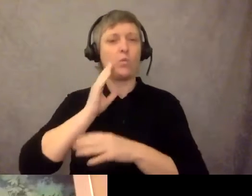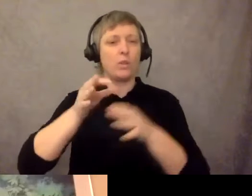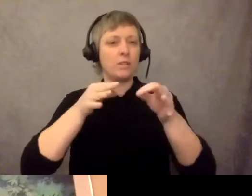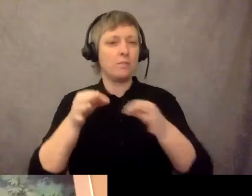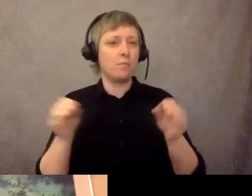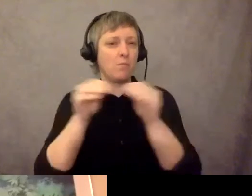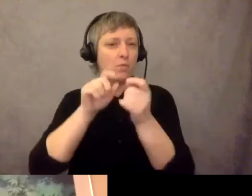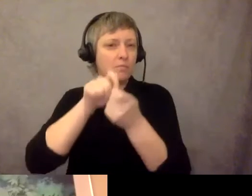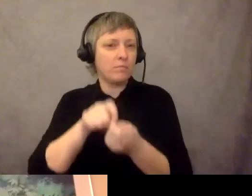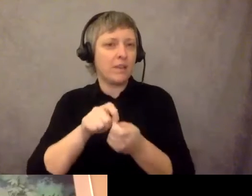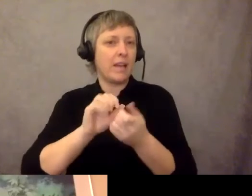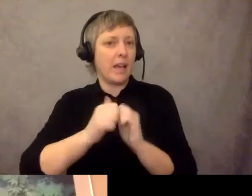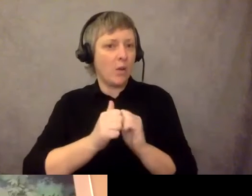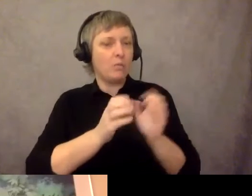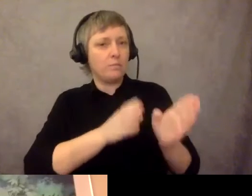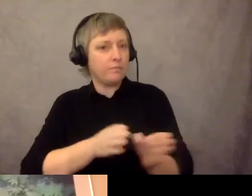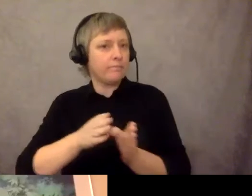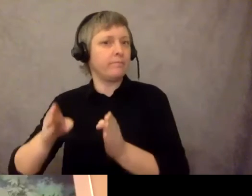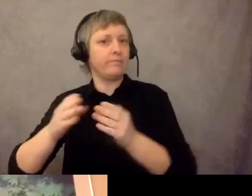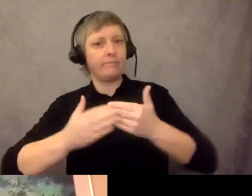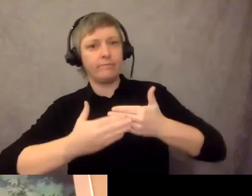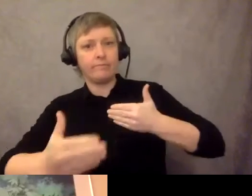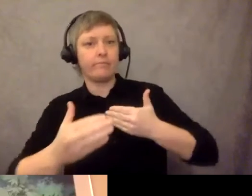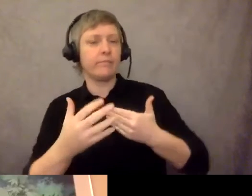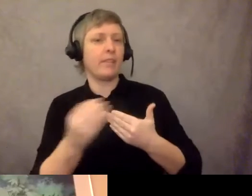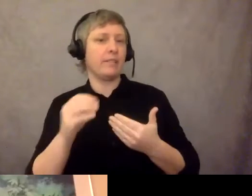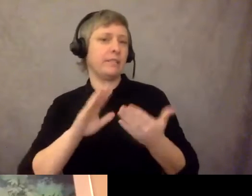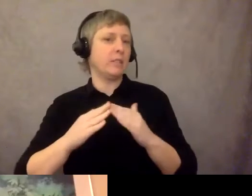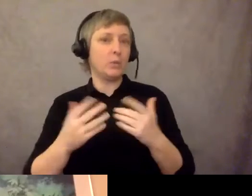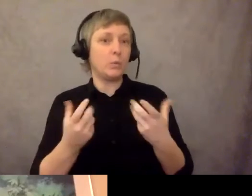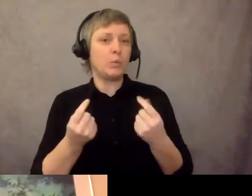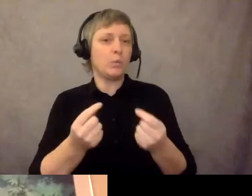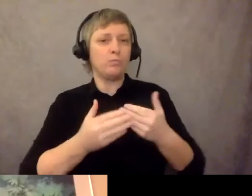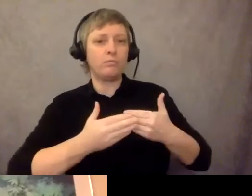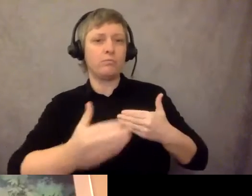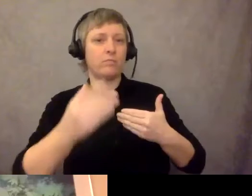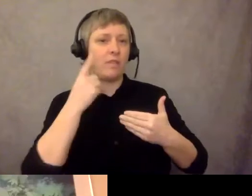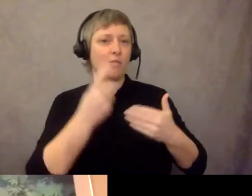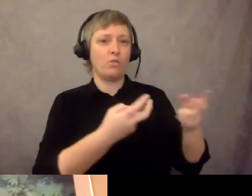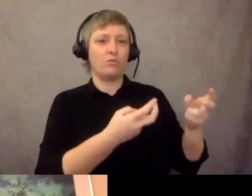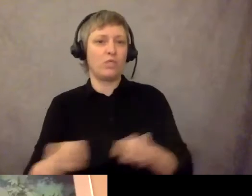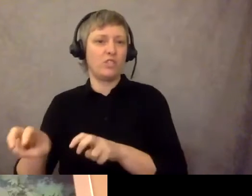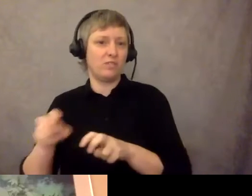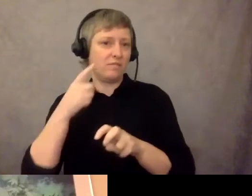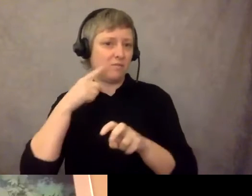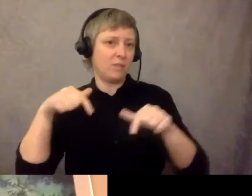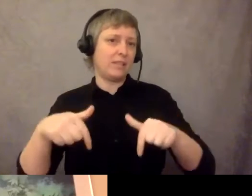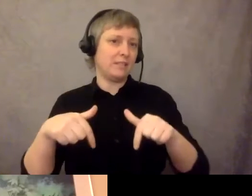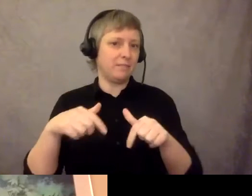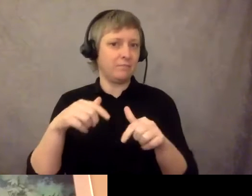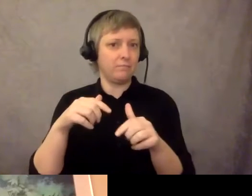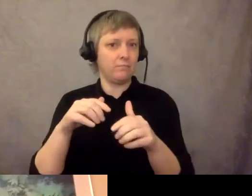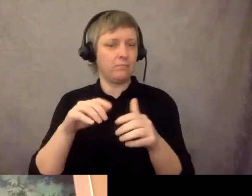execute the transition that's embodied in the ballot measure. But again, I just want to say,